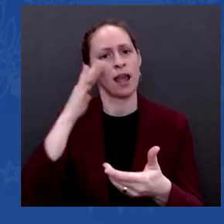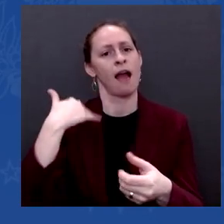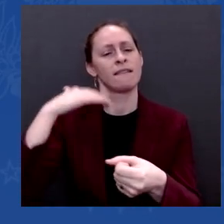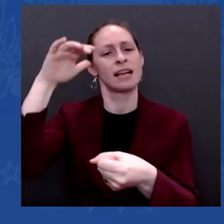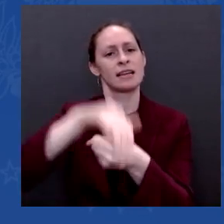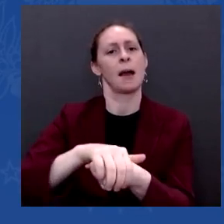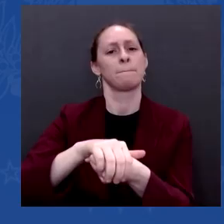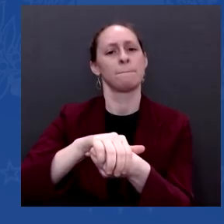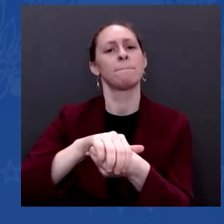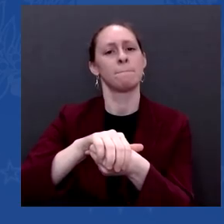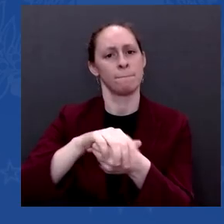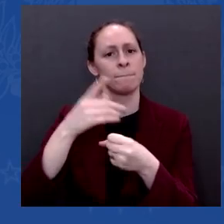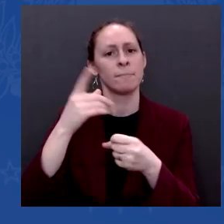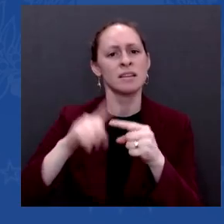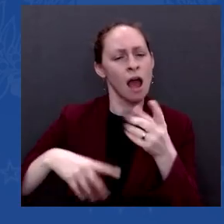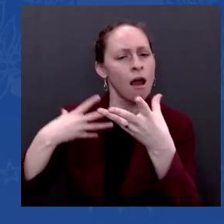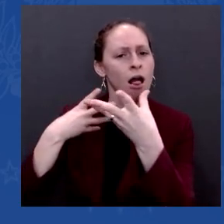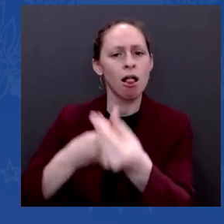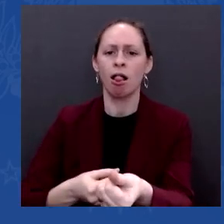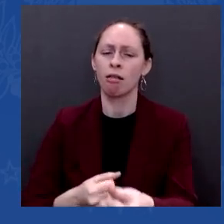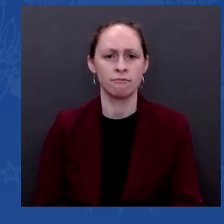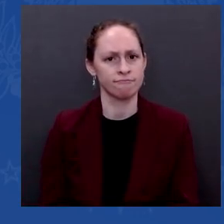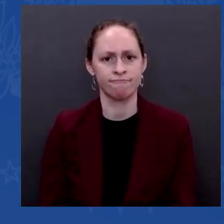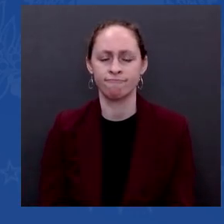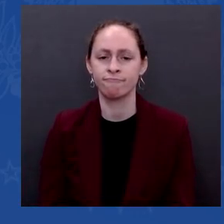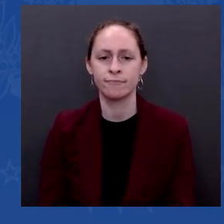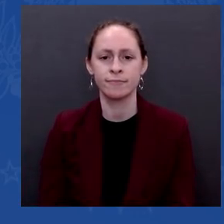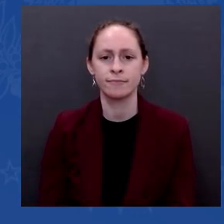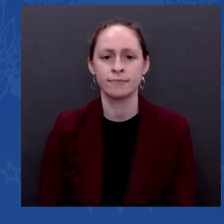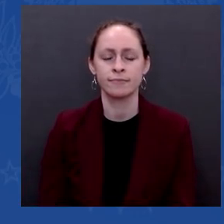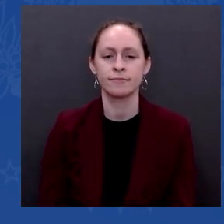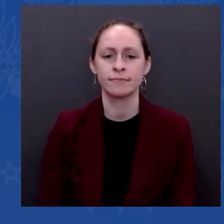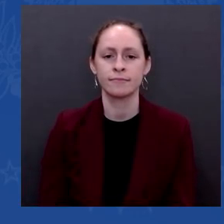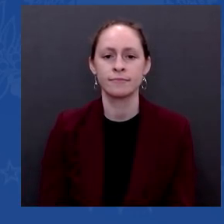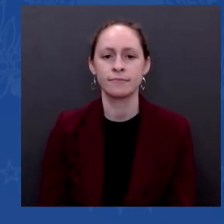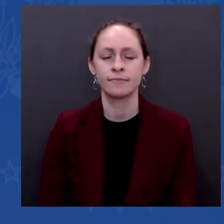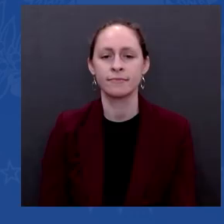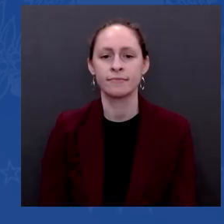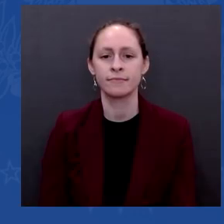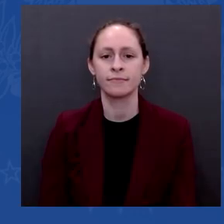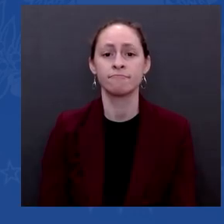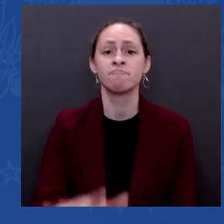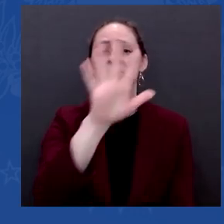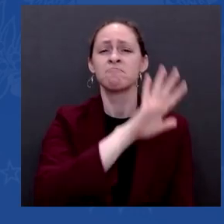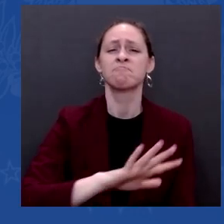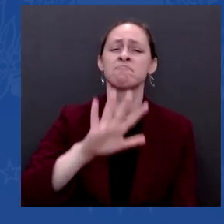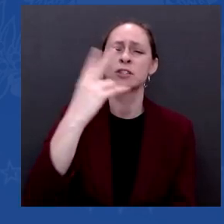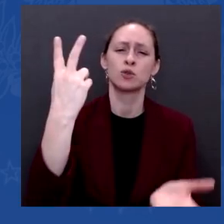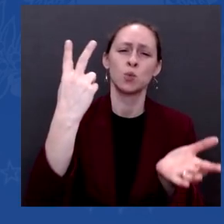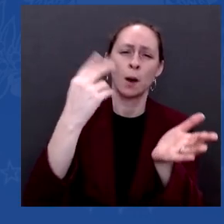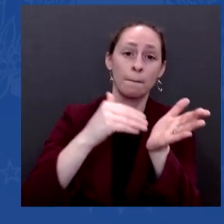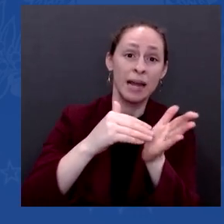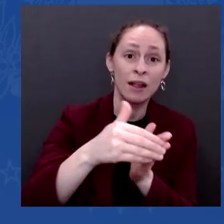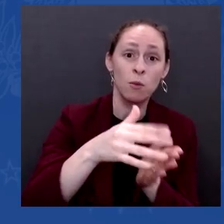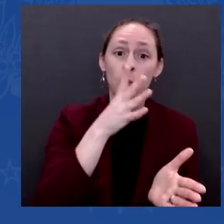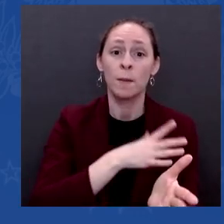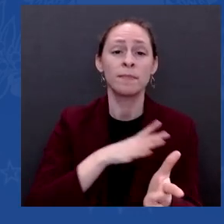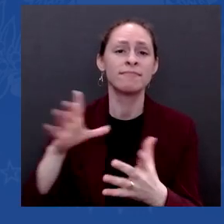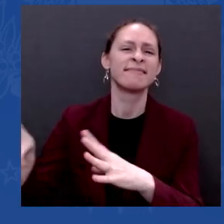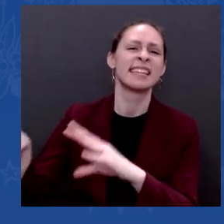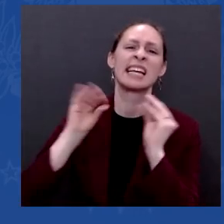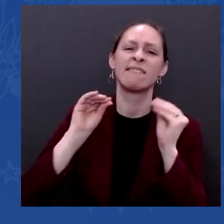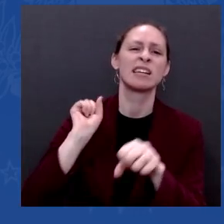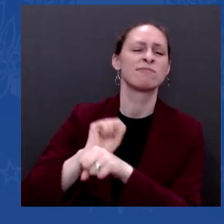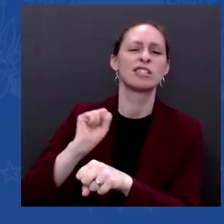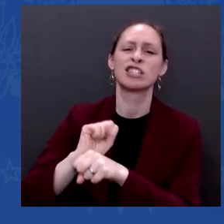who've left the workforce during the pandemic because of things like childcare. My Build Back Better plan cuts the price of